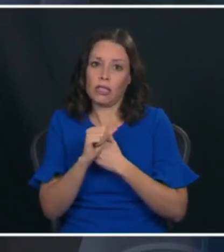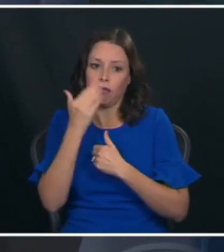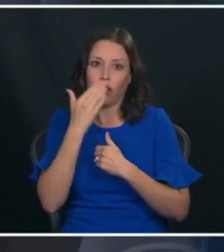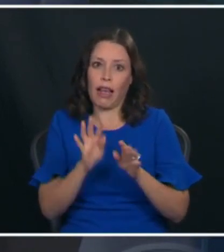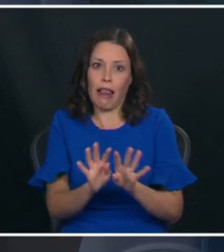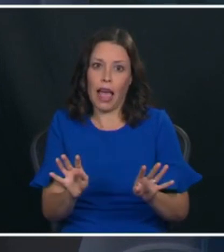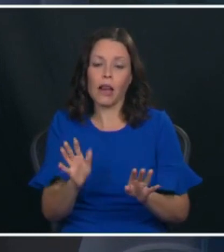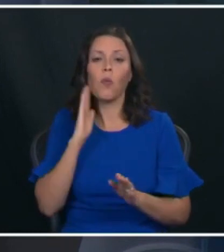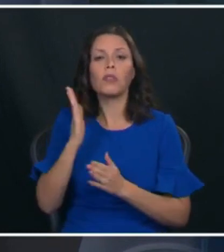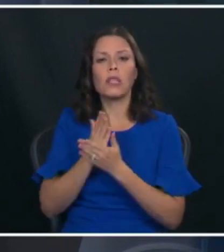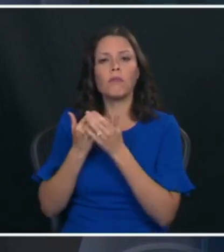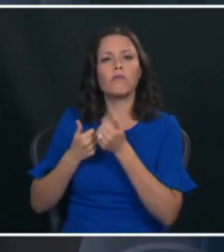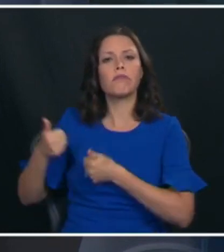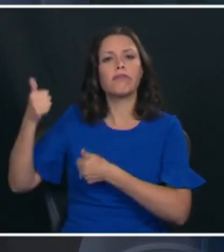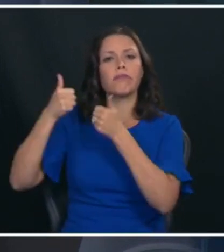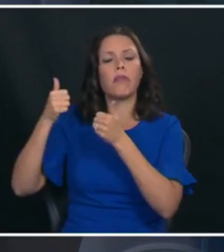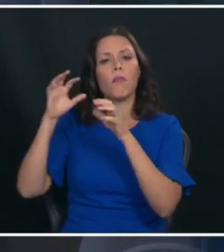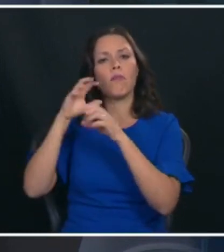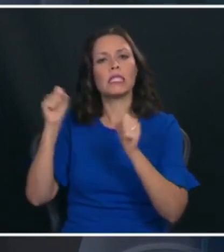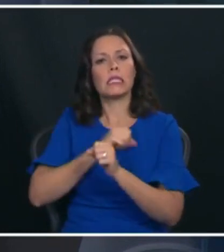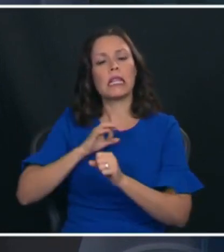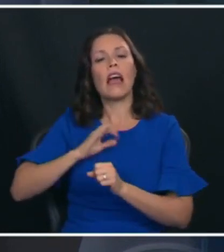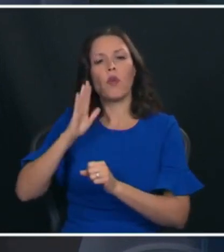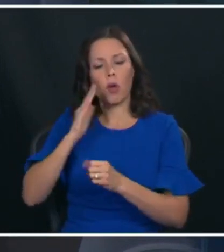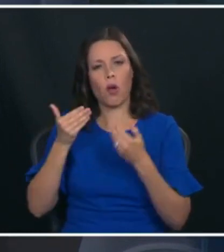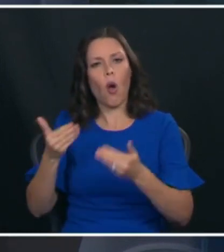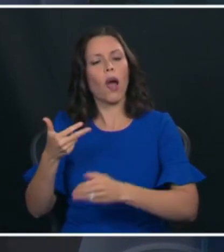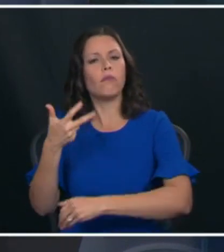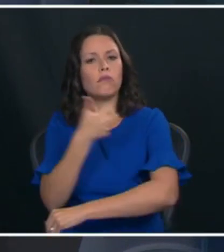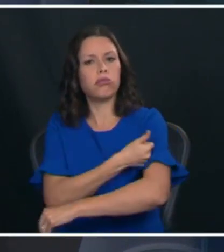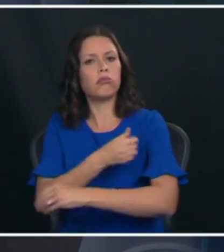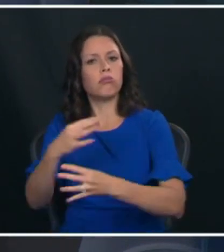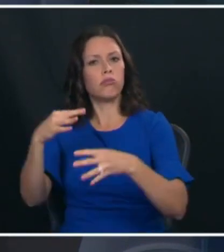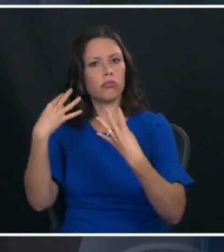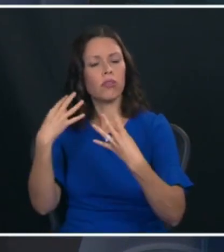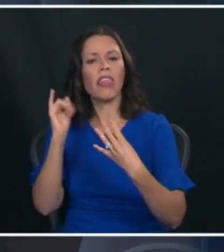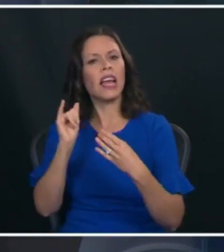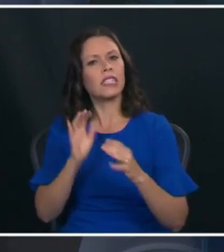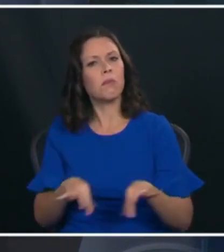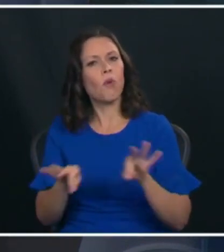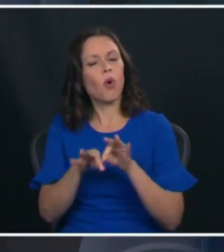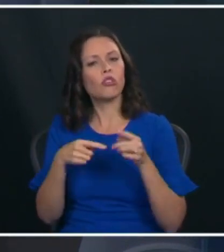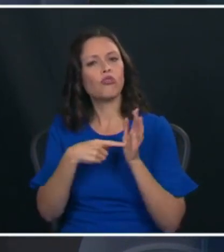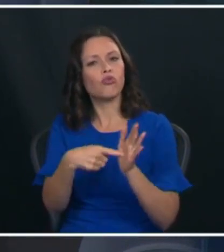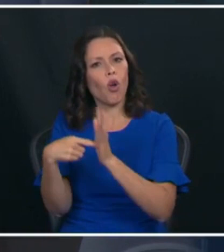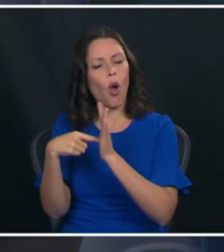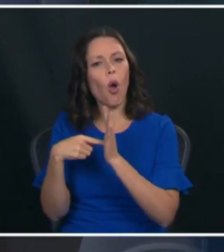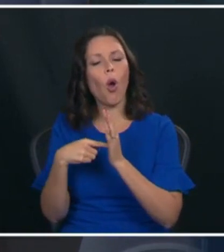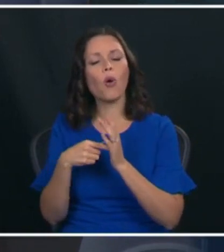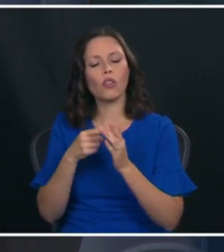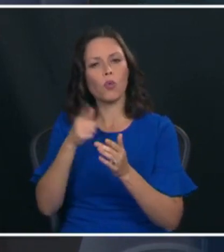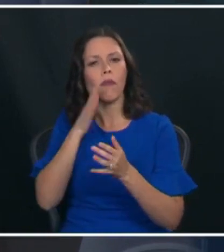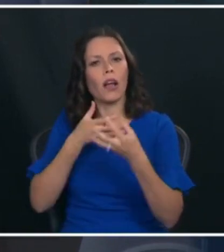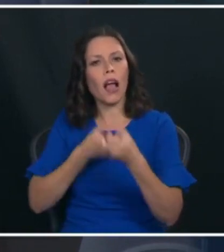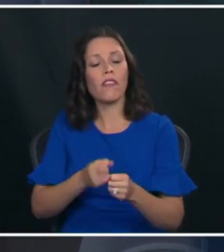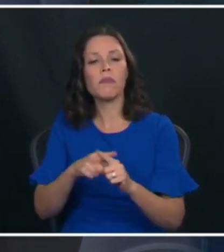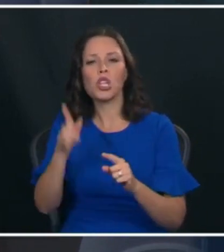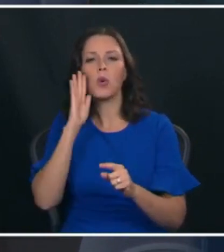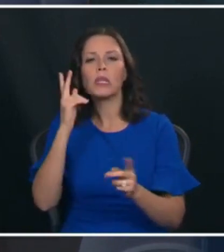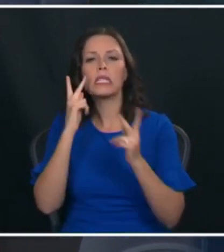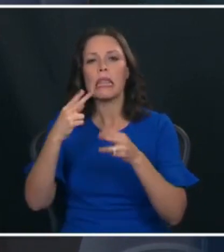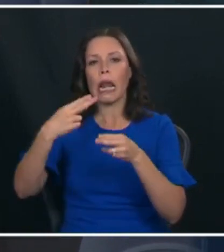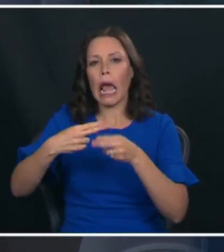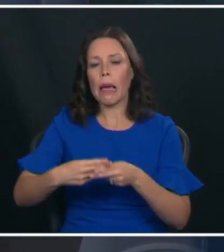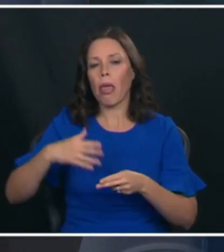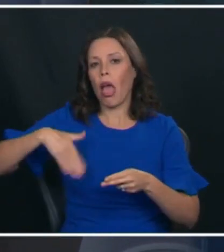senior administration officials taking it publicly to instill that confidence it is very important and the president uh no but you'll you'll learn in the next few days